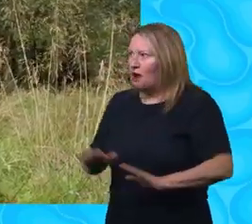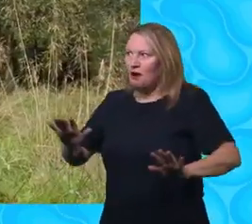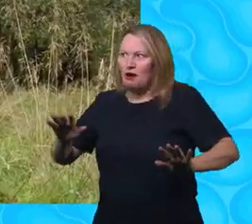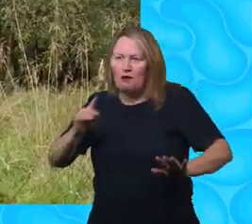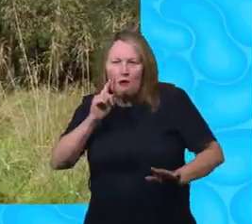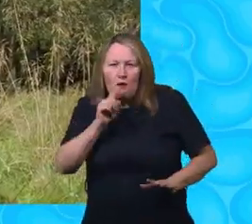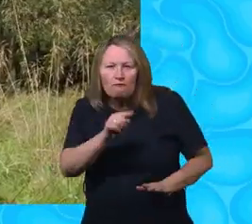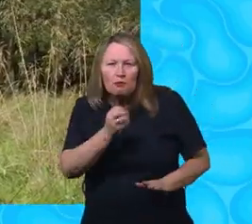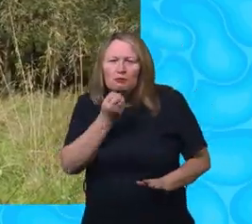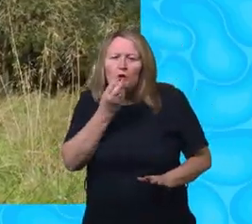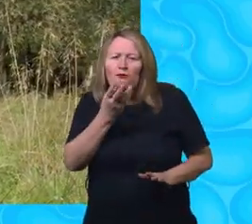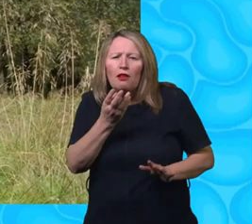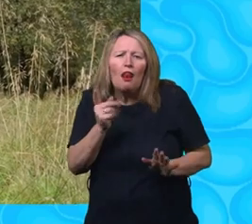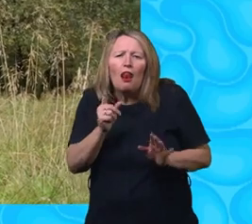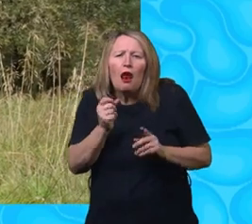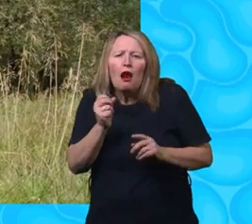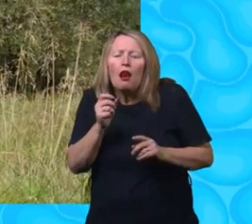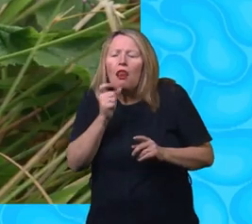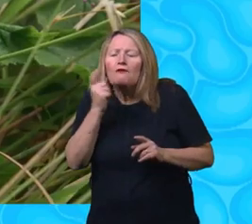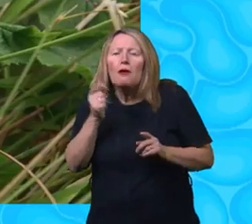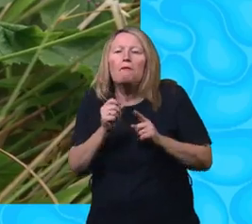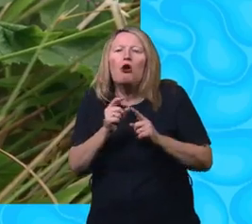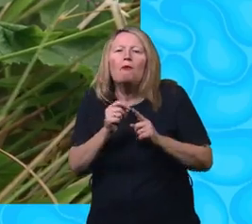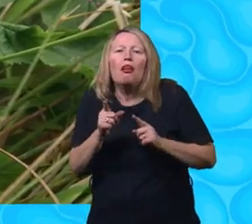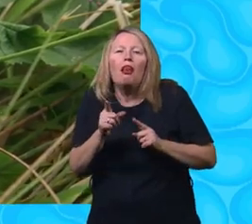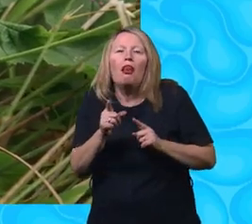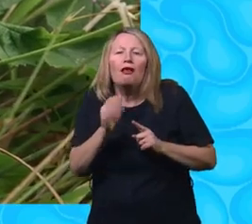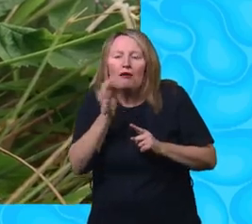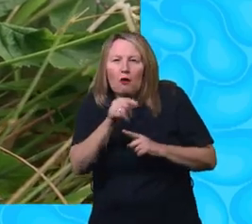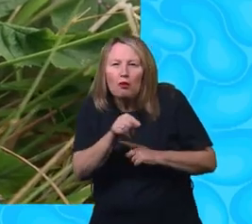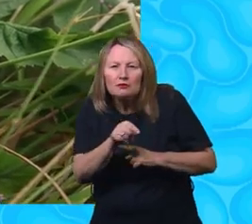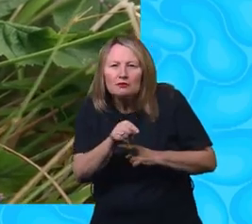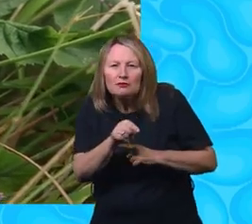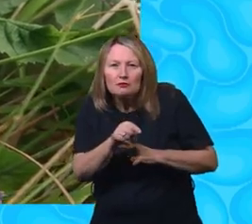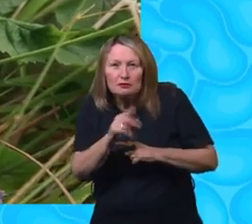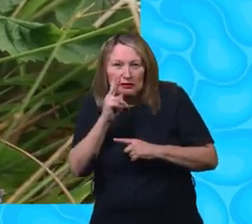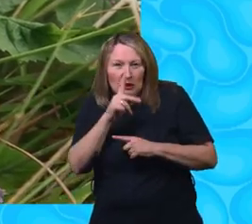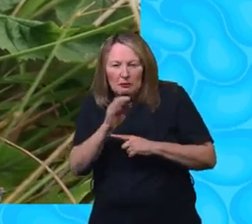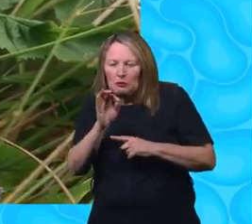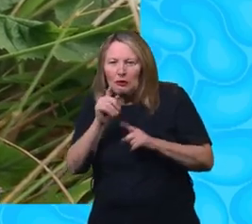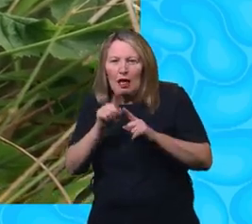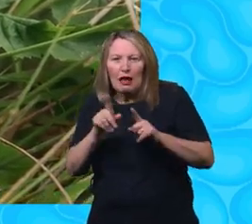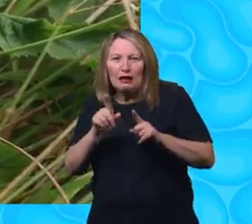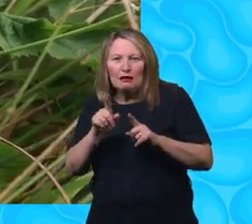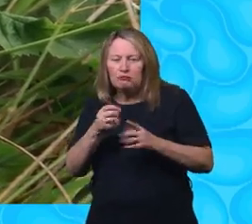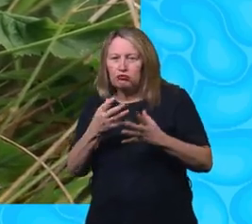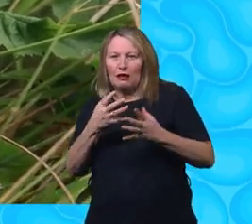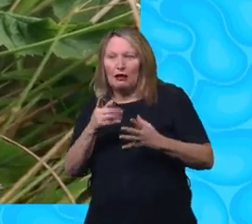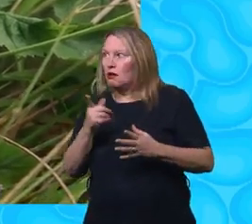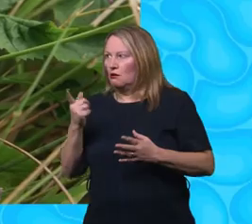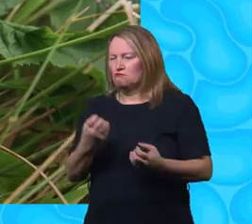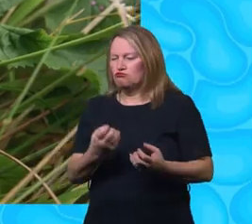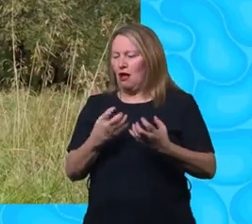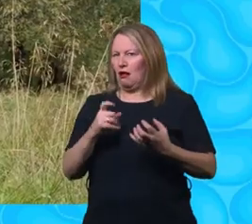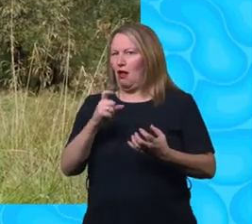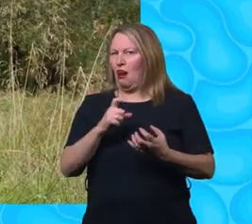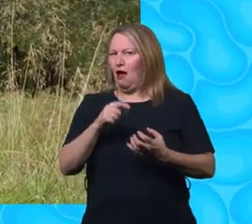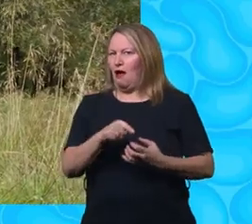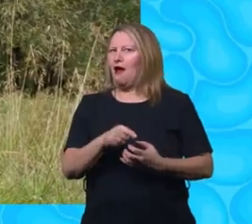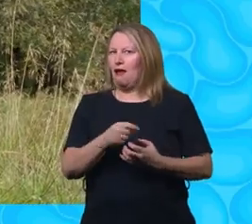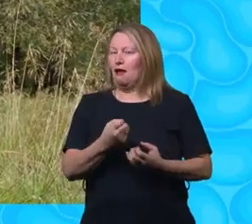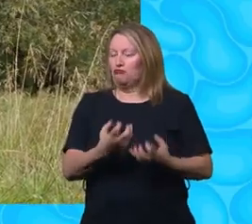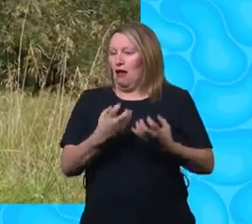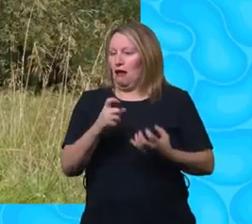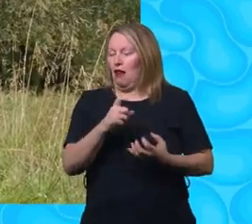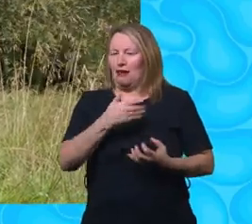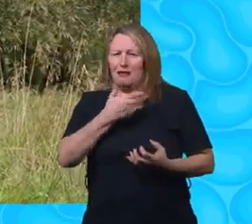Look, there's some lovely purple flowers here. What do you think the bees like about these flowers? Oh, they'll be colored. The color. Is that